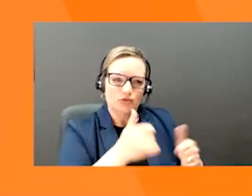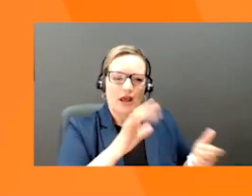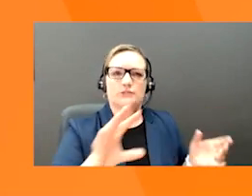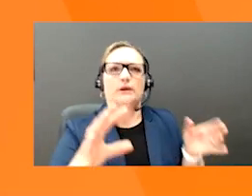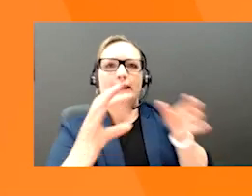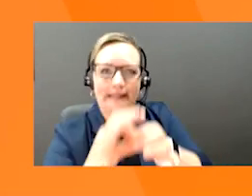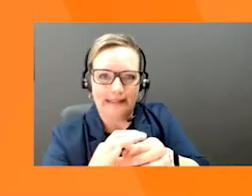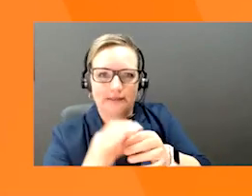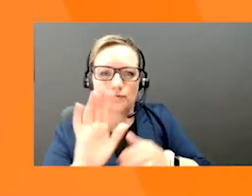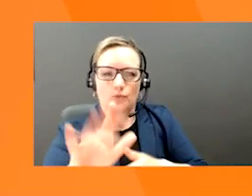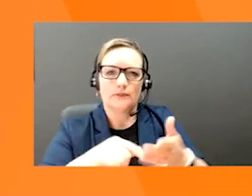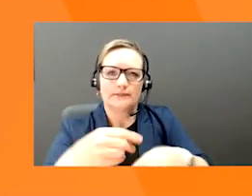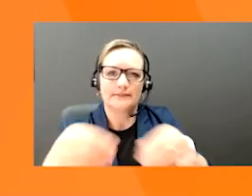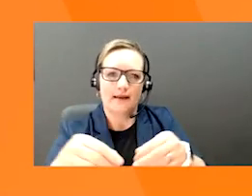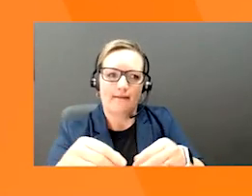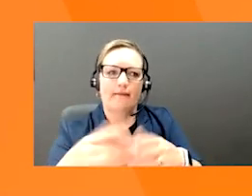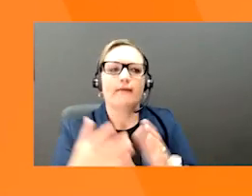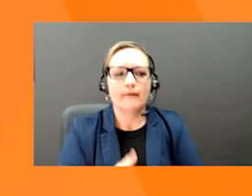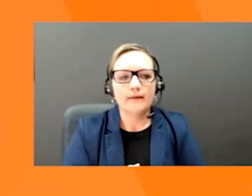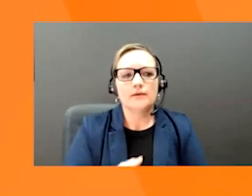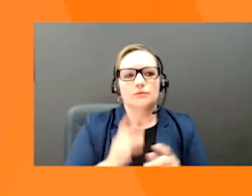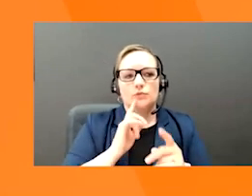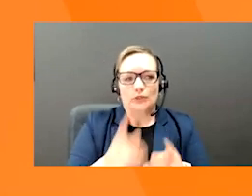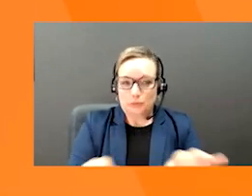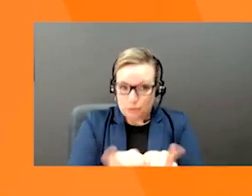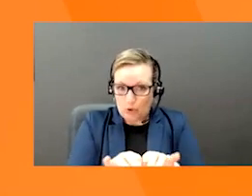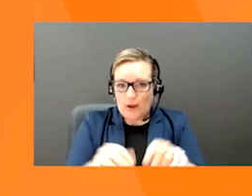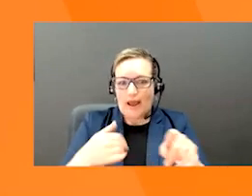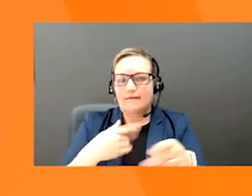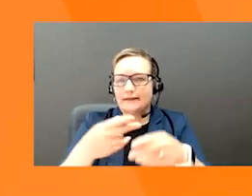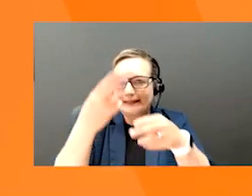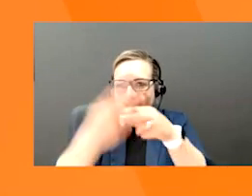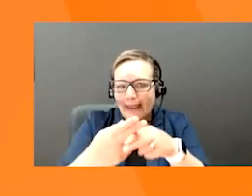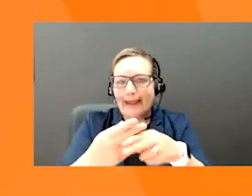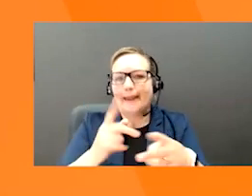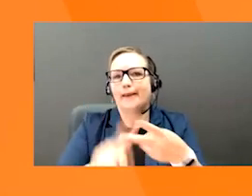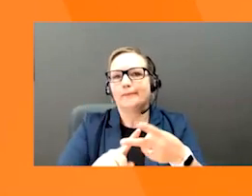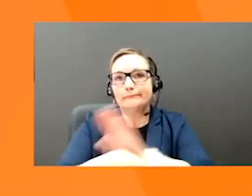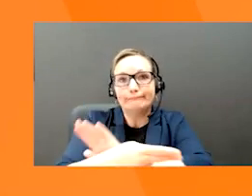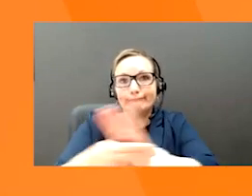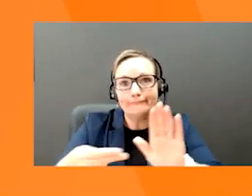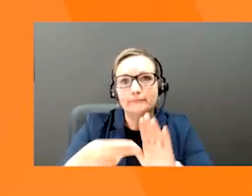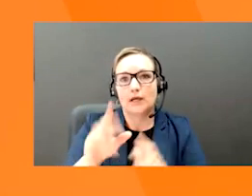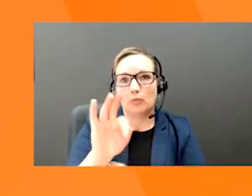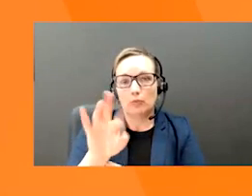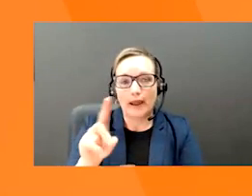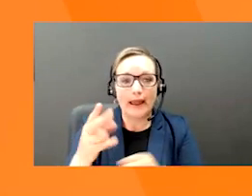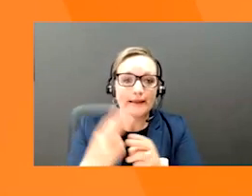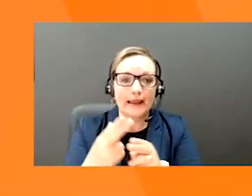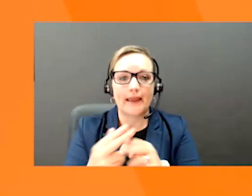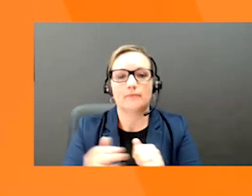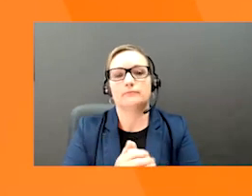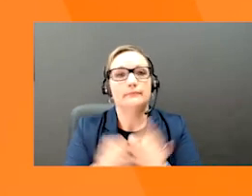channel, but the basics are often the same. And I'll just sort of throw up the different the